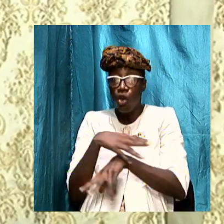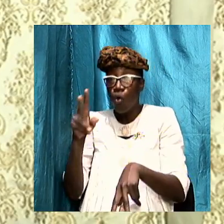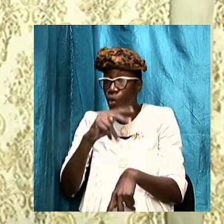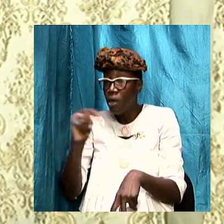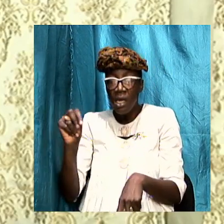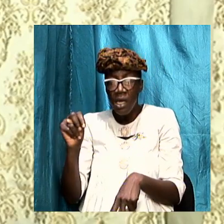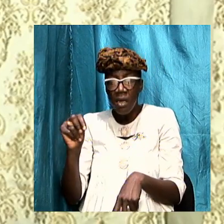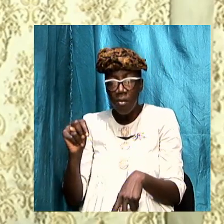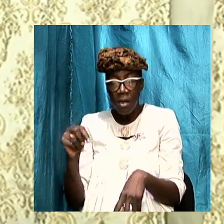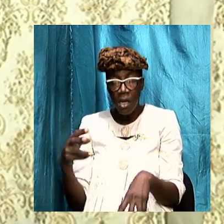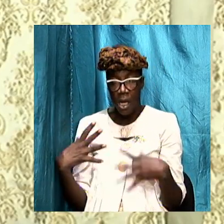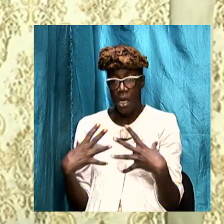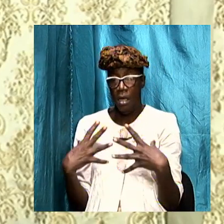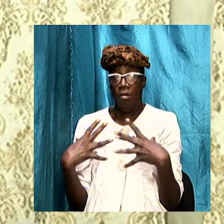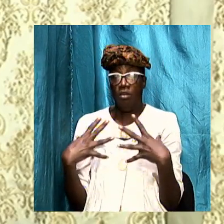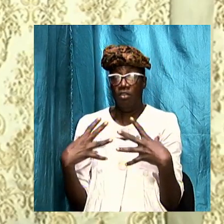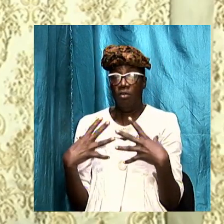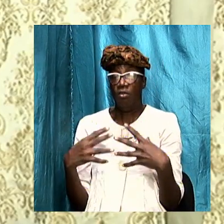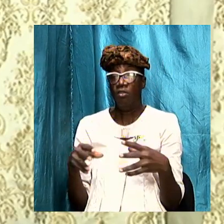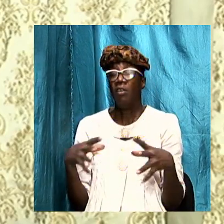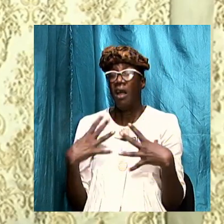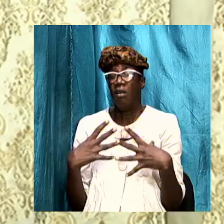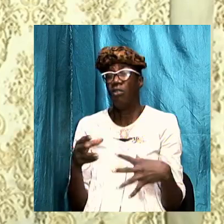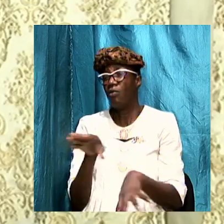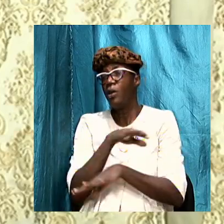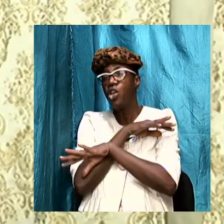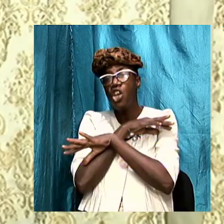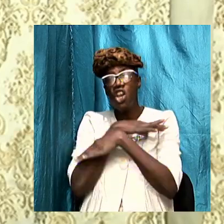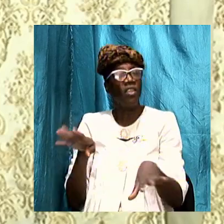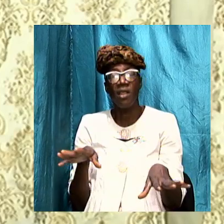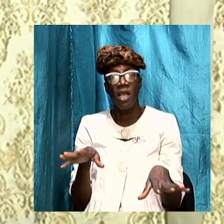to be anxious be anxious for nothing